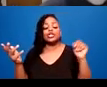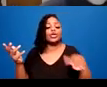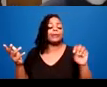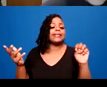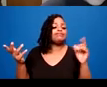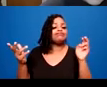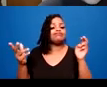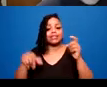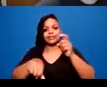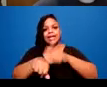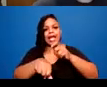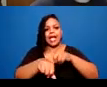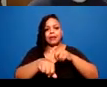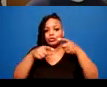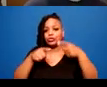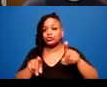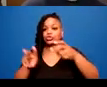resources being taken away,